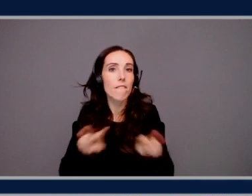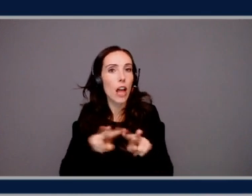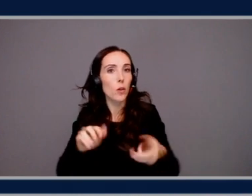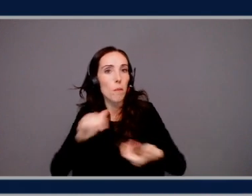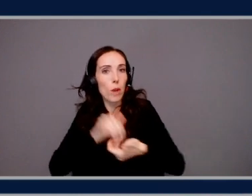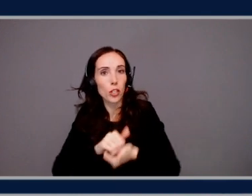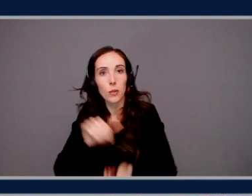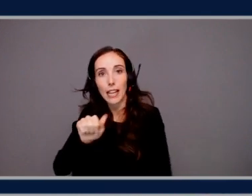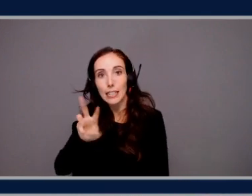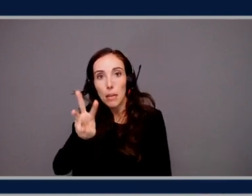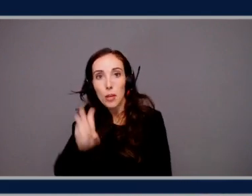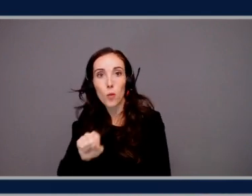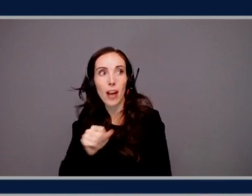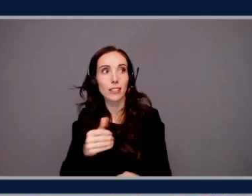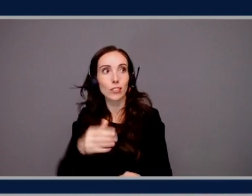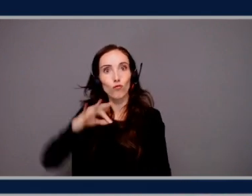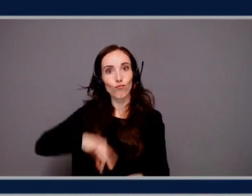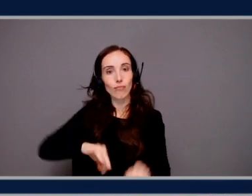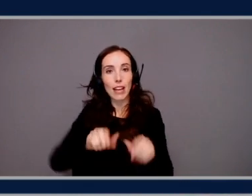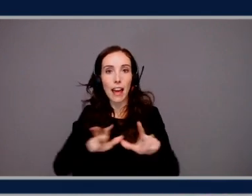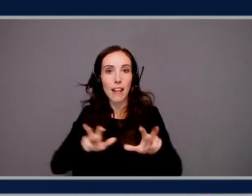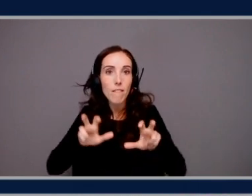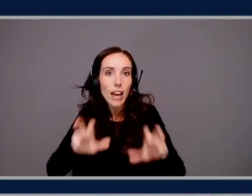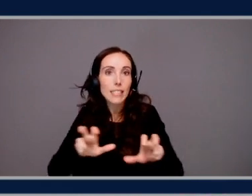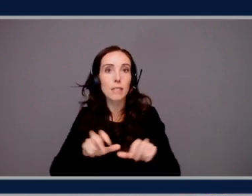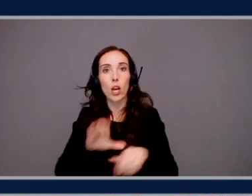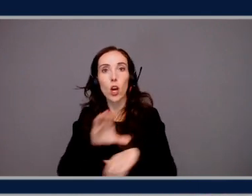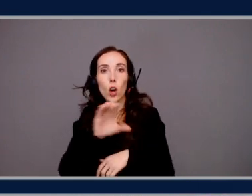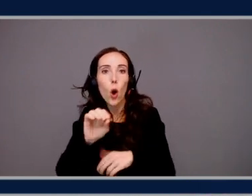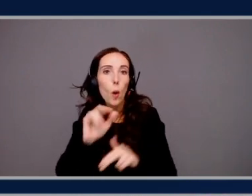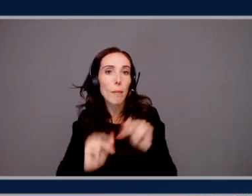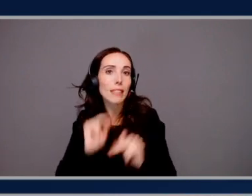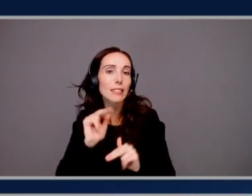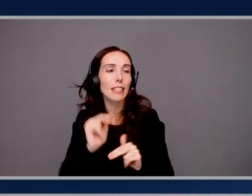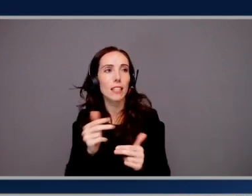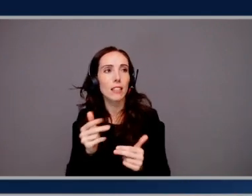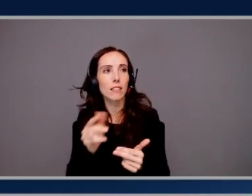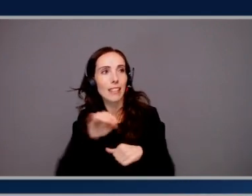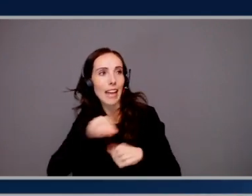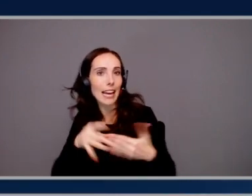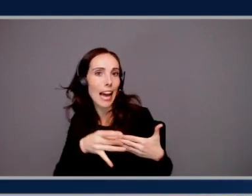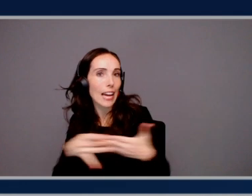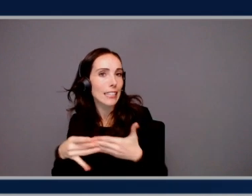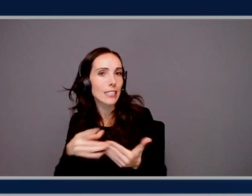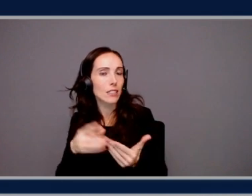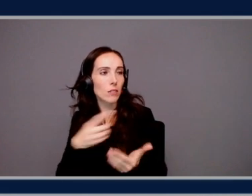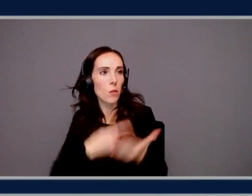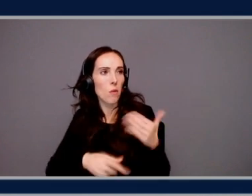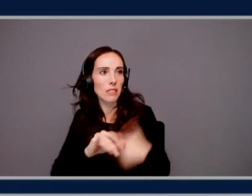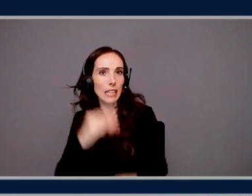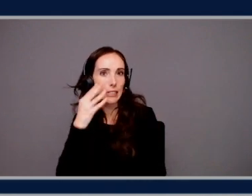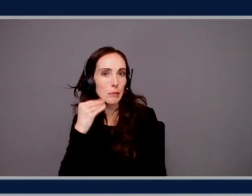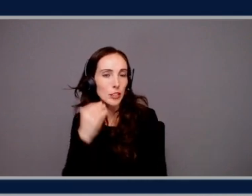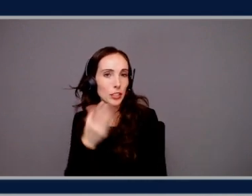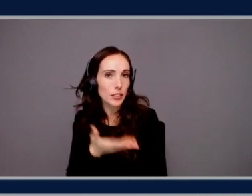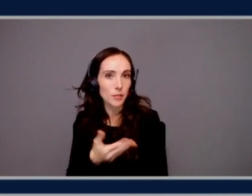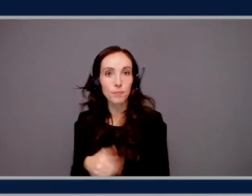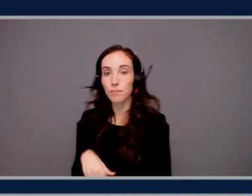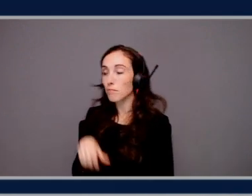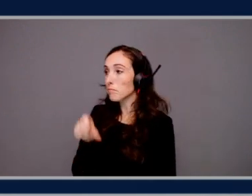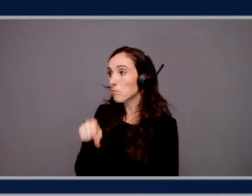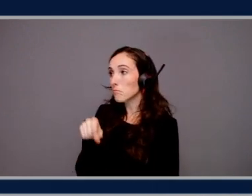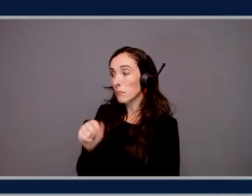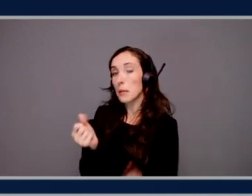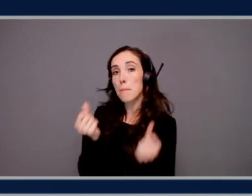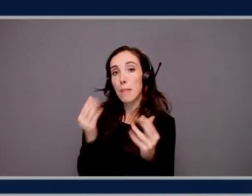the investment or the co-building, the guidance? What was that like for you? Yeah, so quite honestly, many of the organizations we meet,